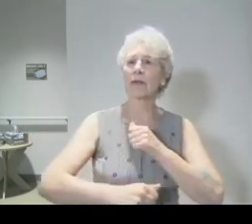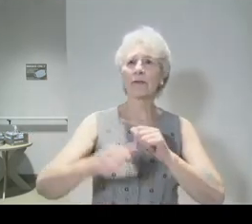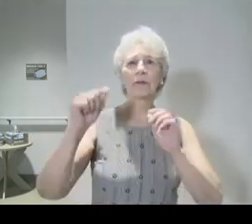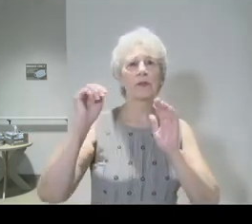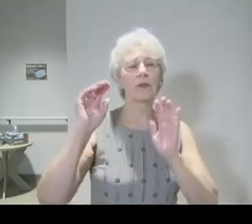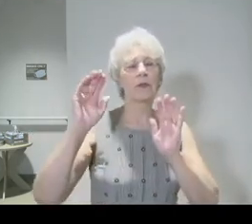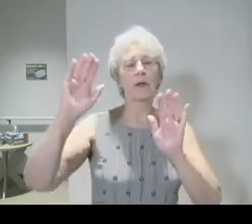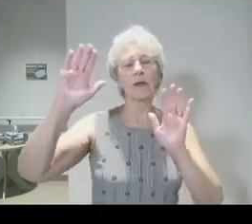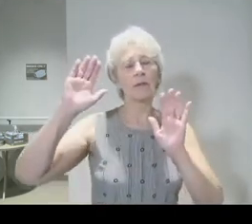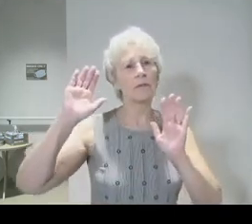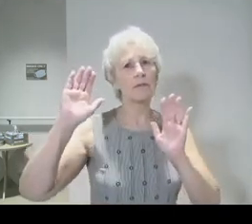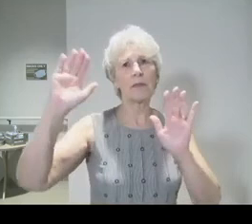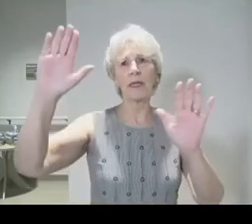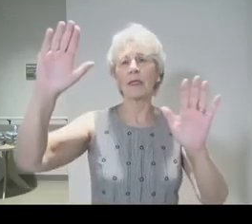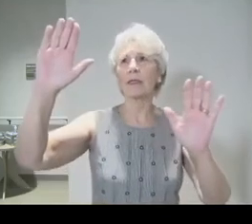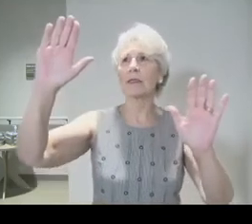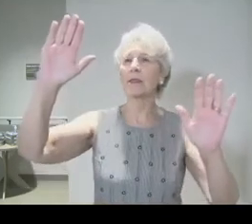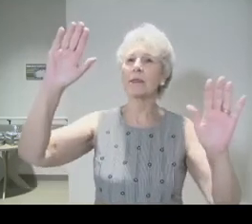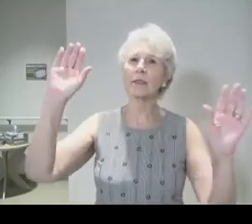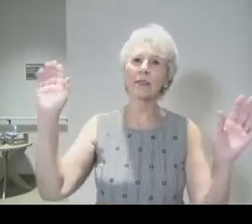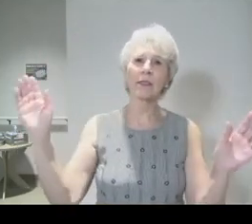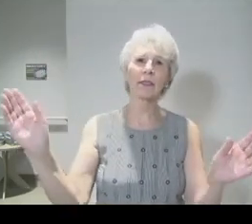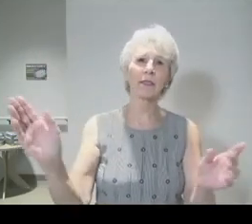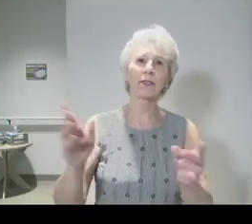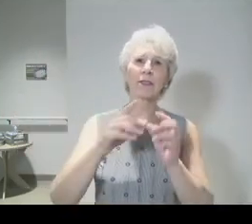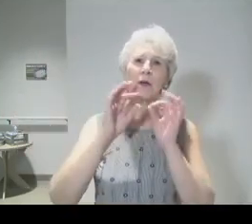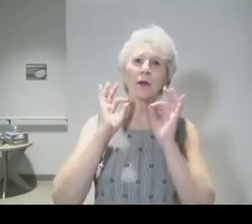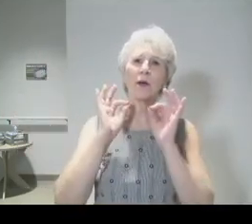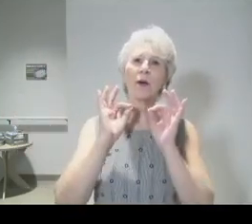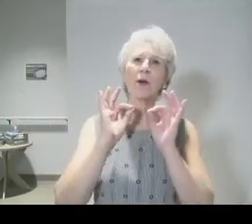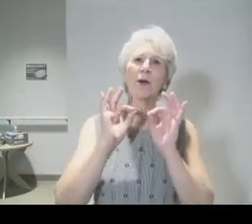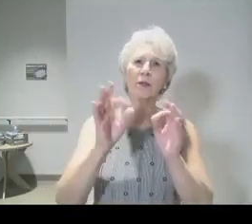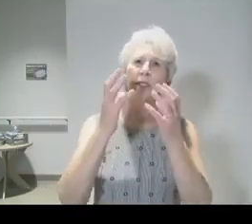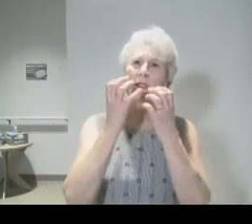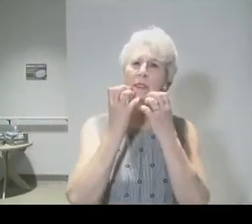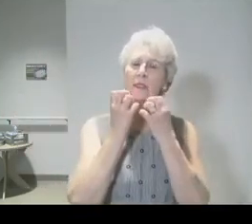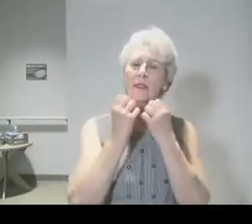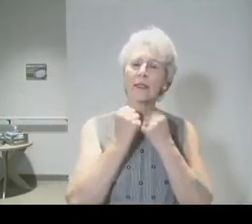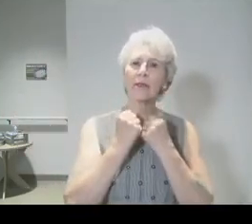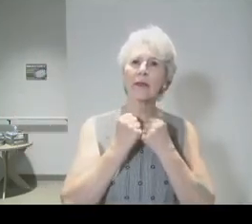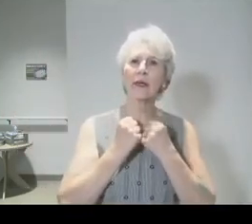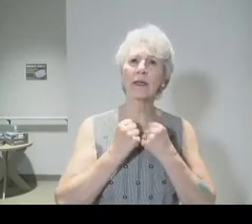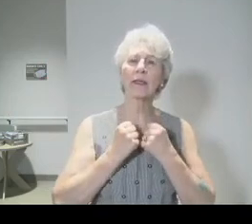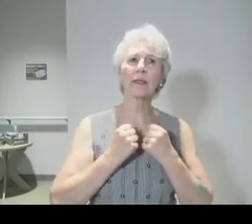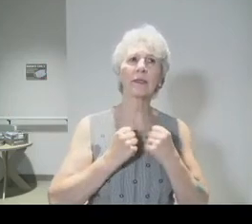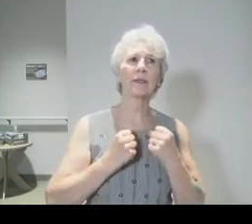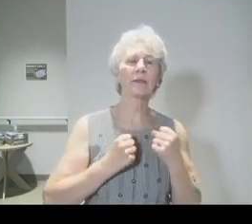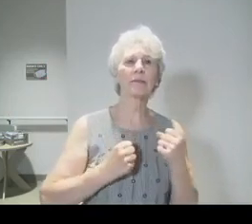so amazing, so divine.